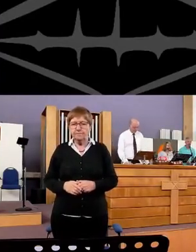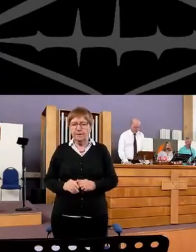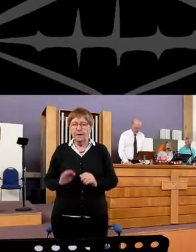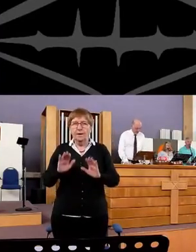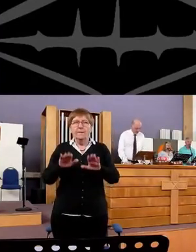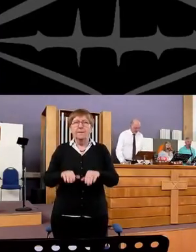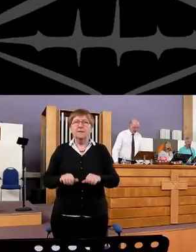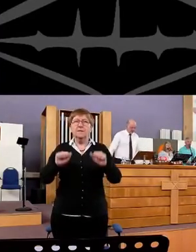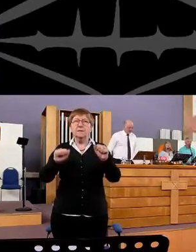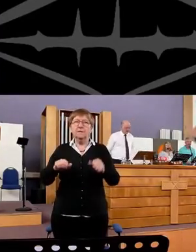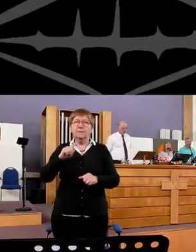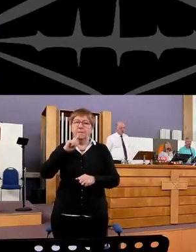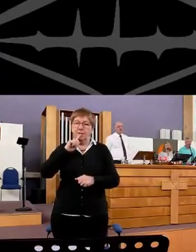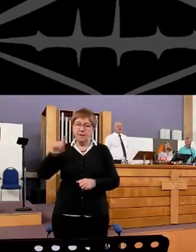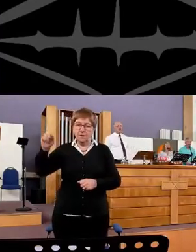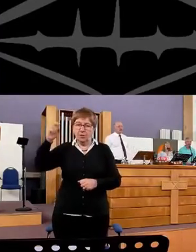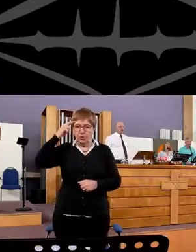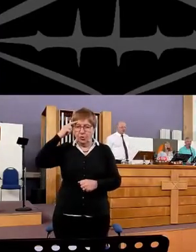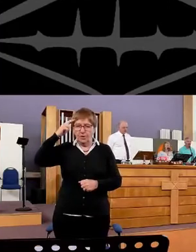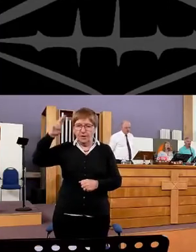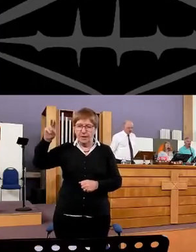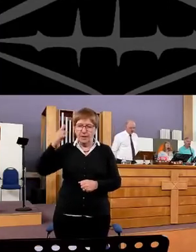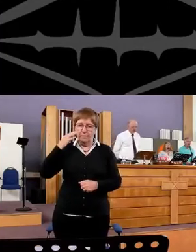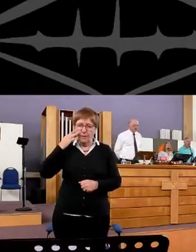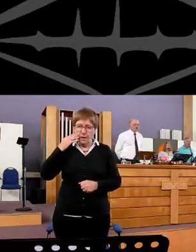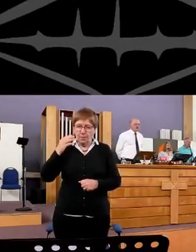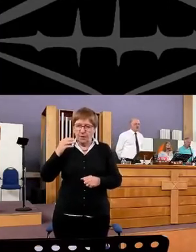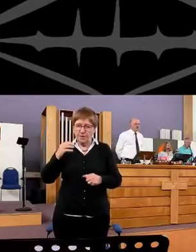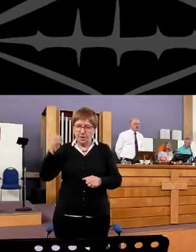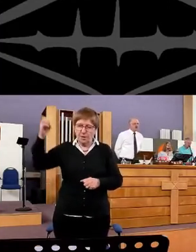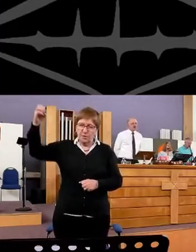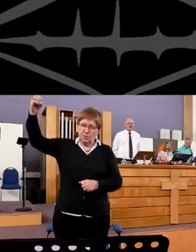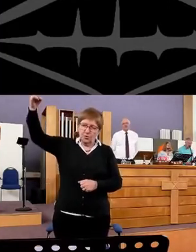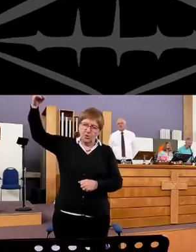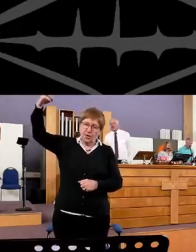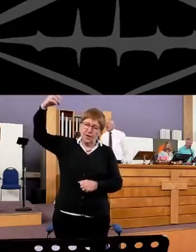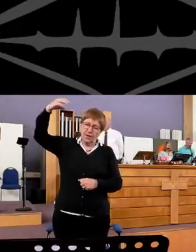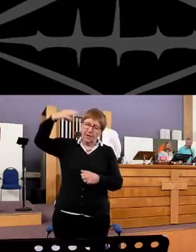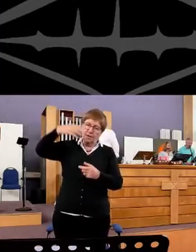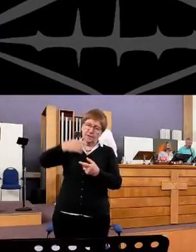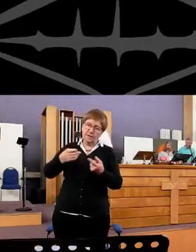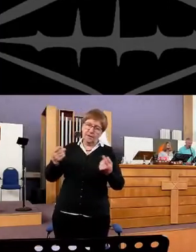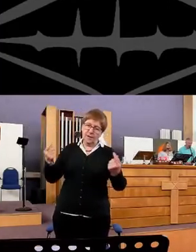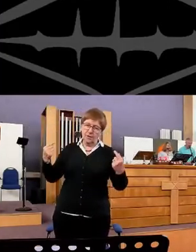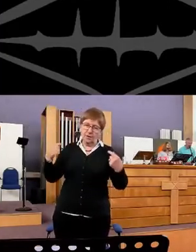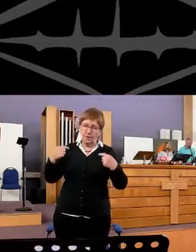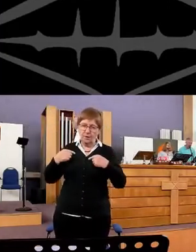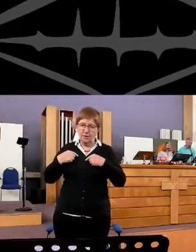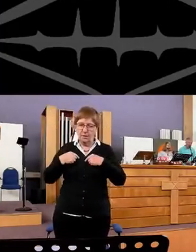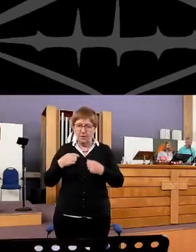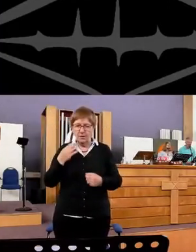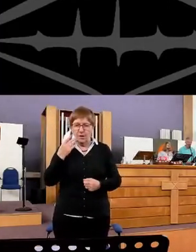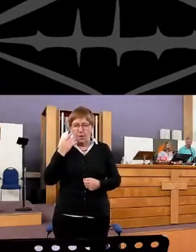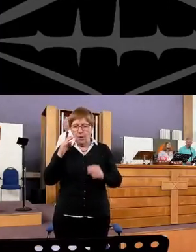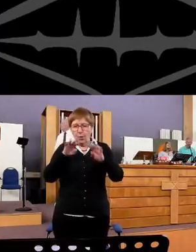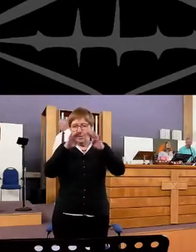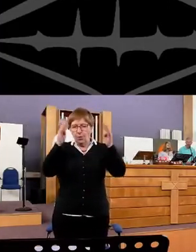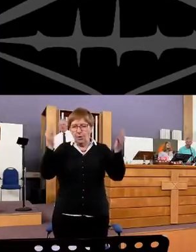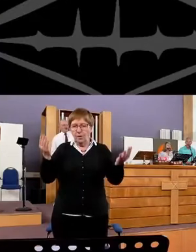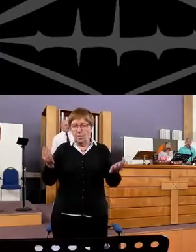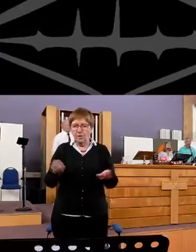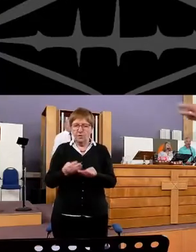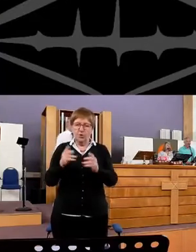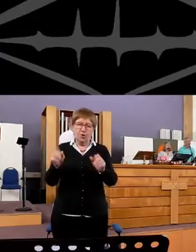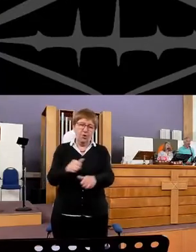Blessed be your name The sun is shining down on me The